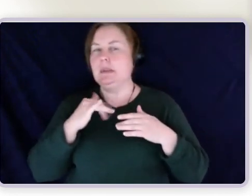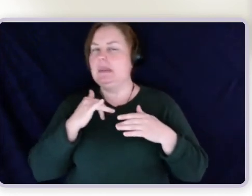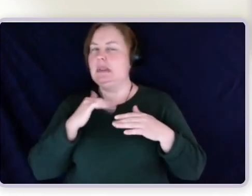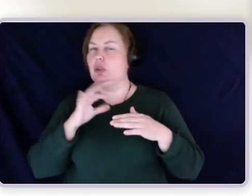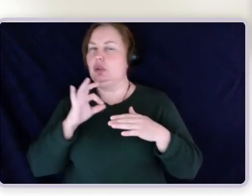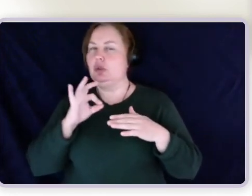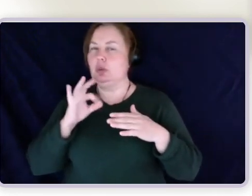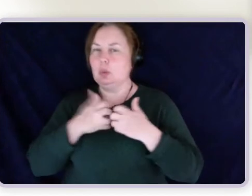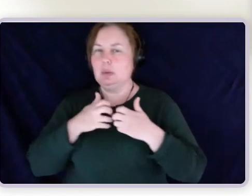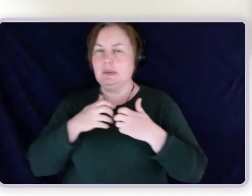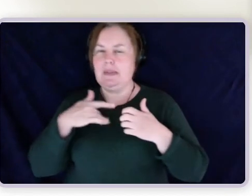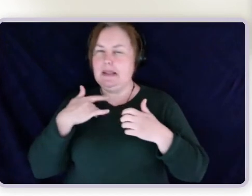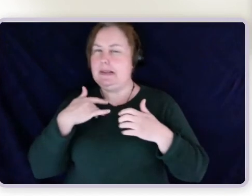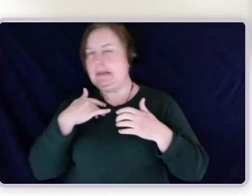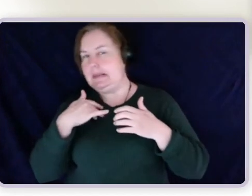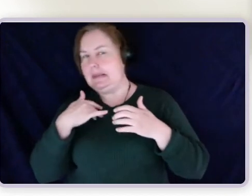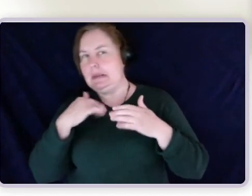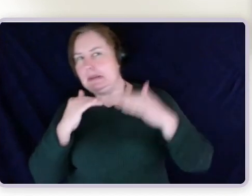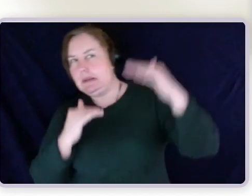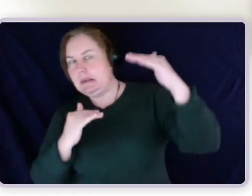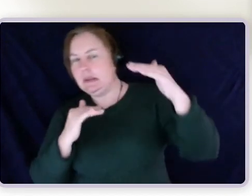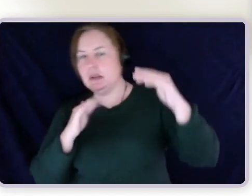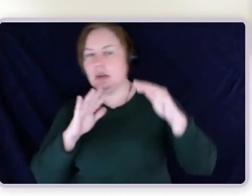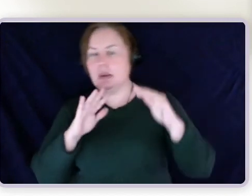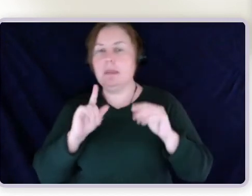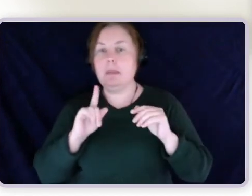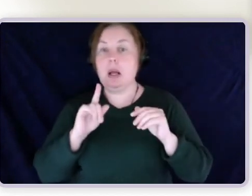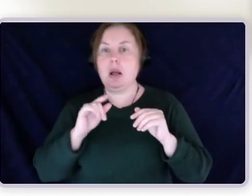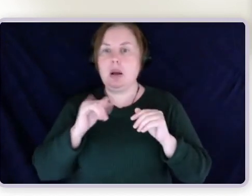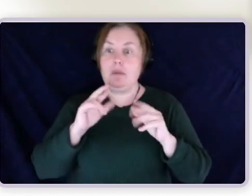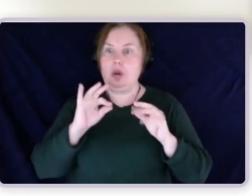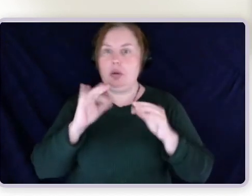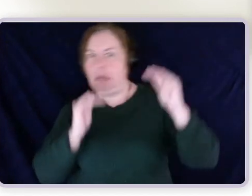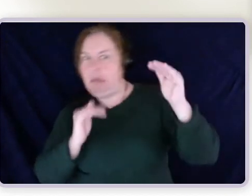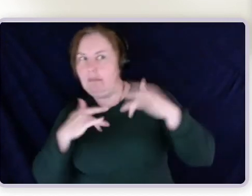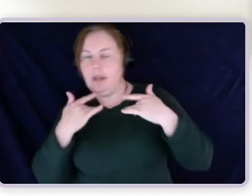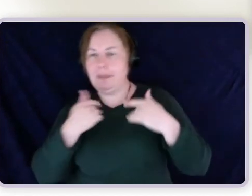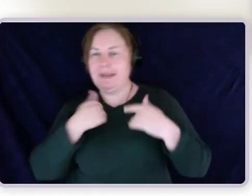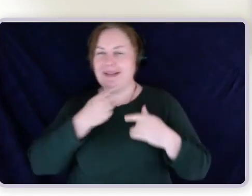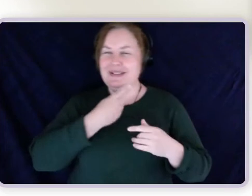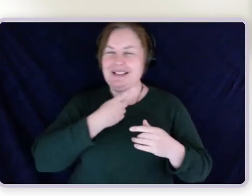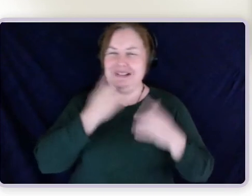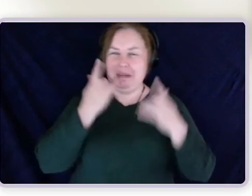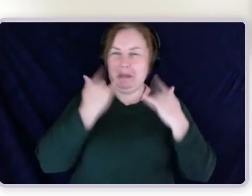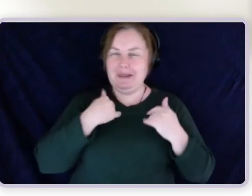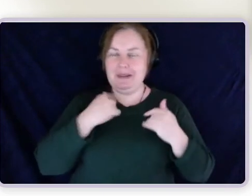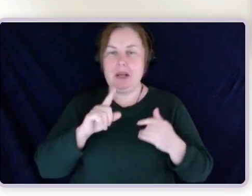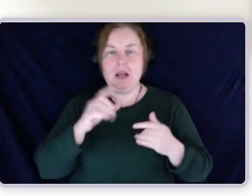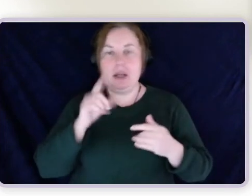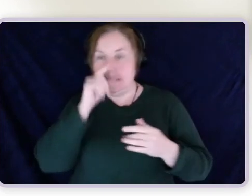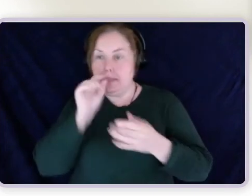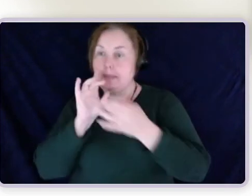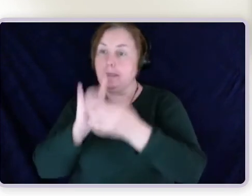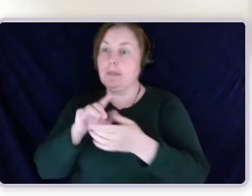people, we've also included links to other services, including a link to Daru's Advocate Finder so that they can get in touch with a disability